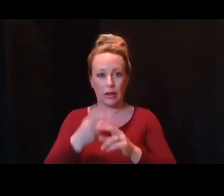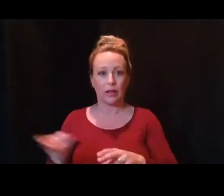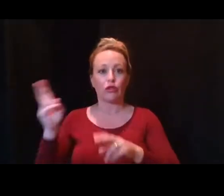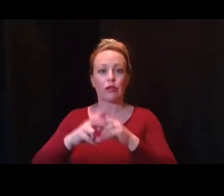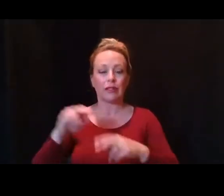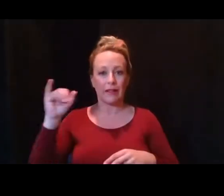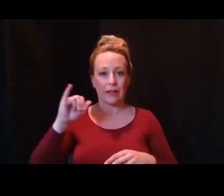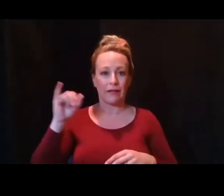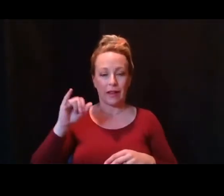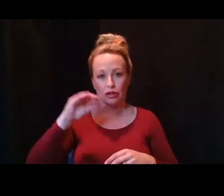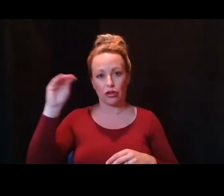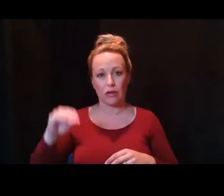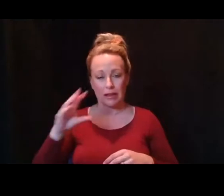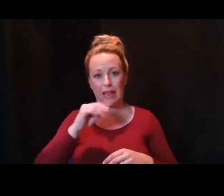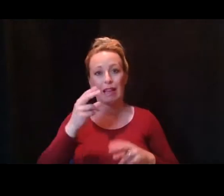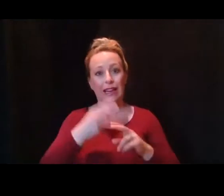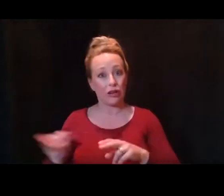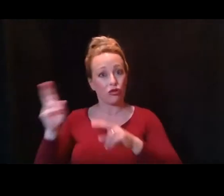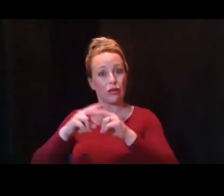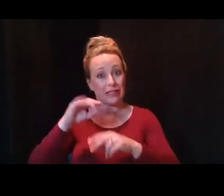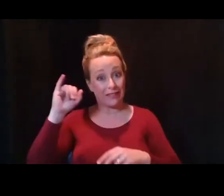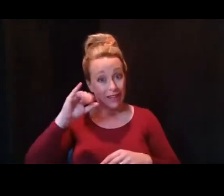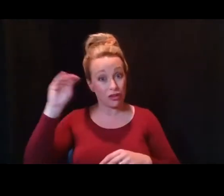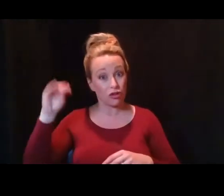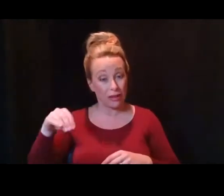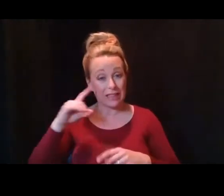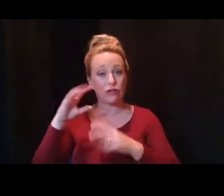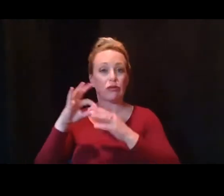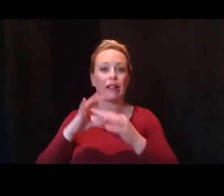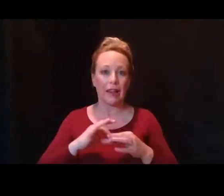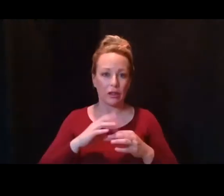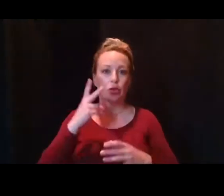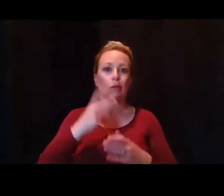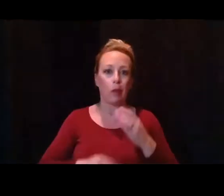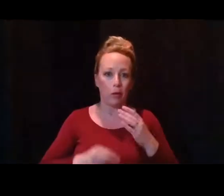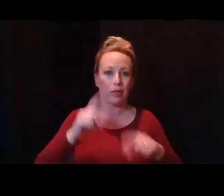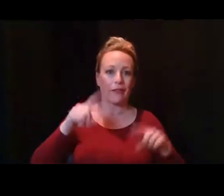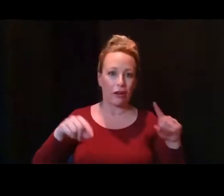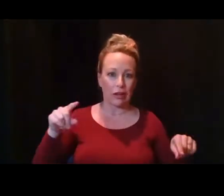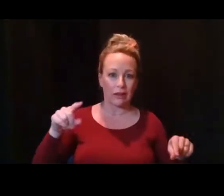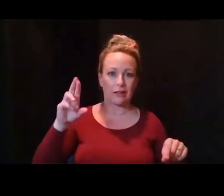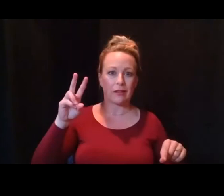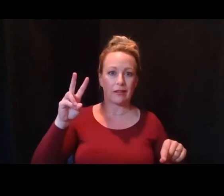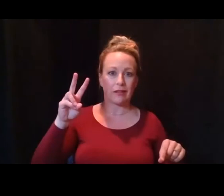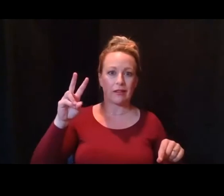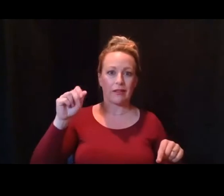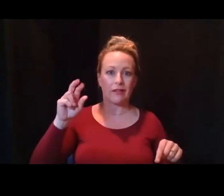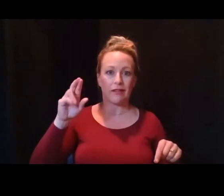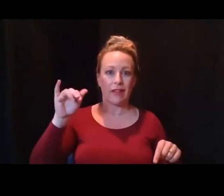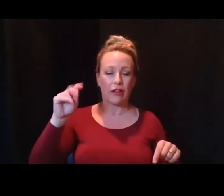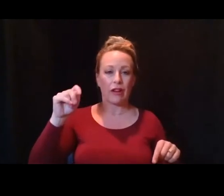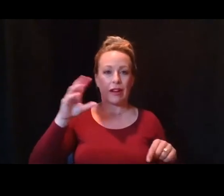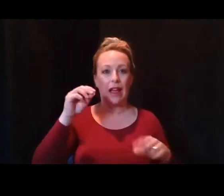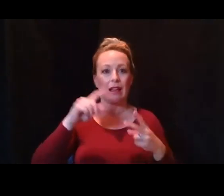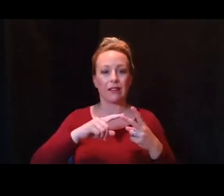The increase in infection rates is related to both the variant and to some relaxation